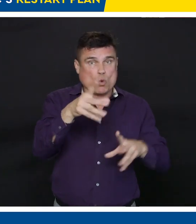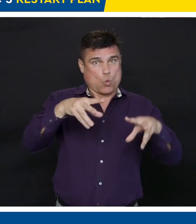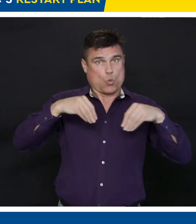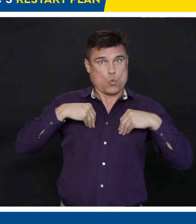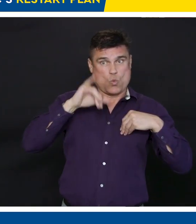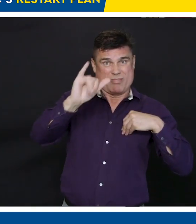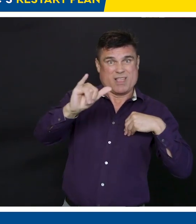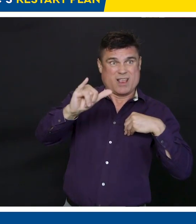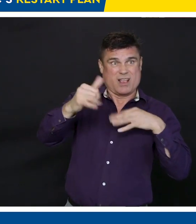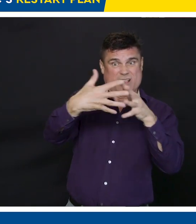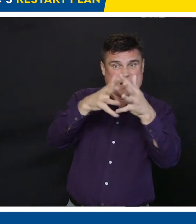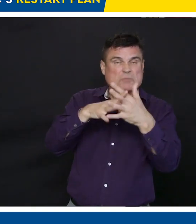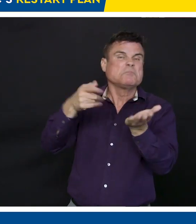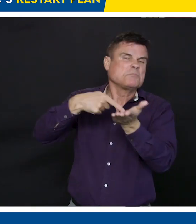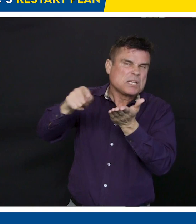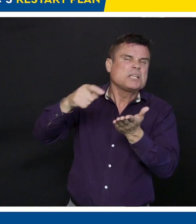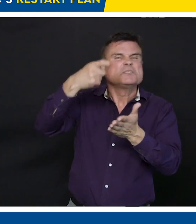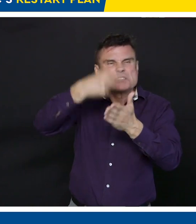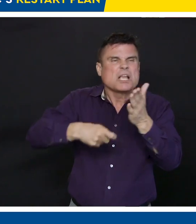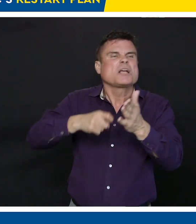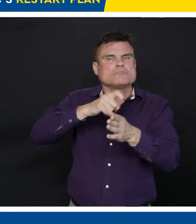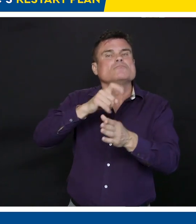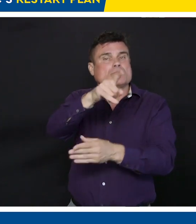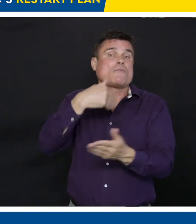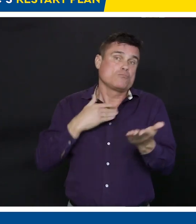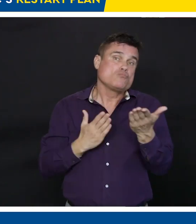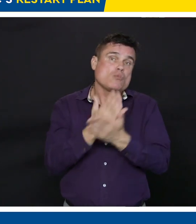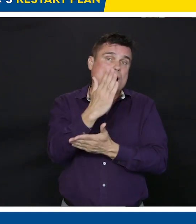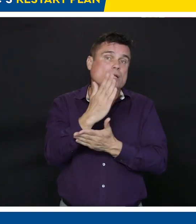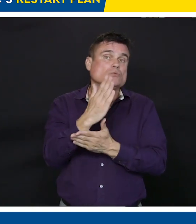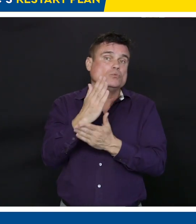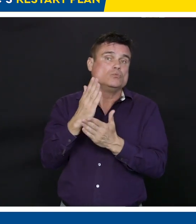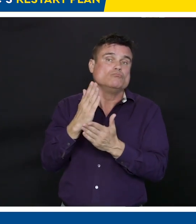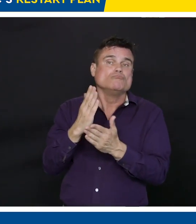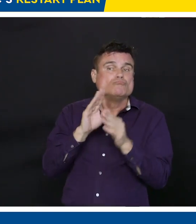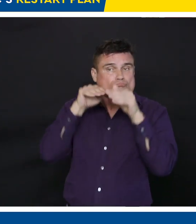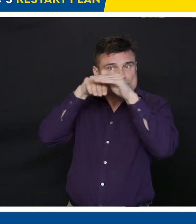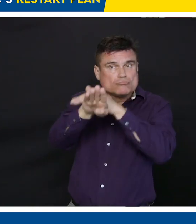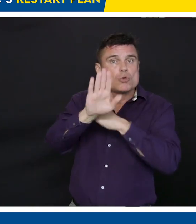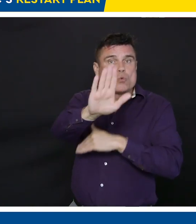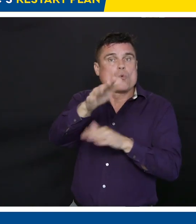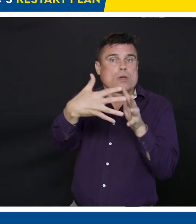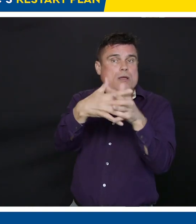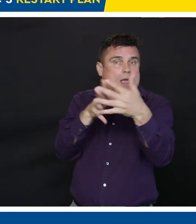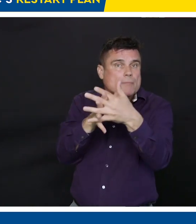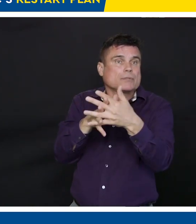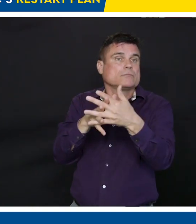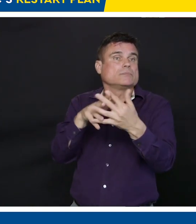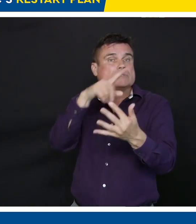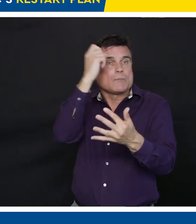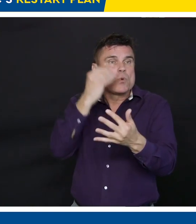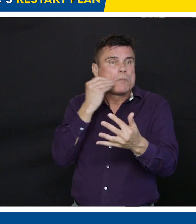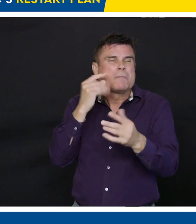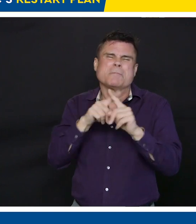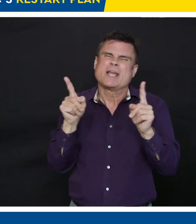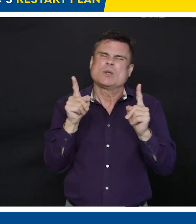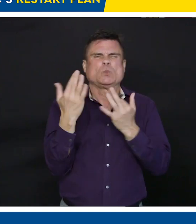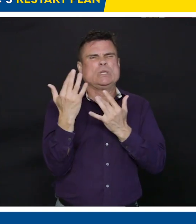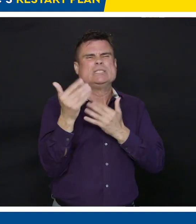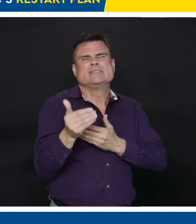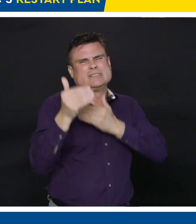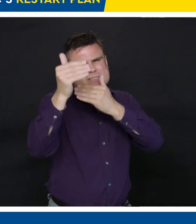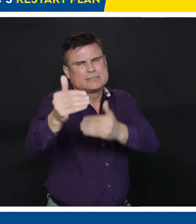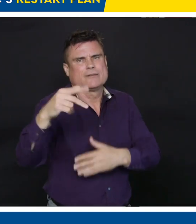to acknowledge and recognize the permanent residents in those communities may not have access to acute care facilities, may be